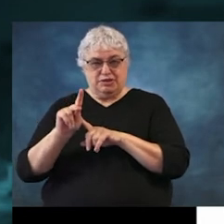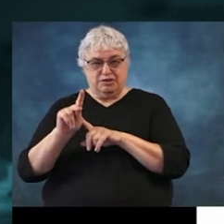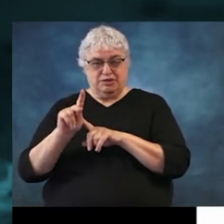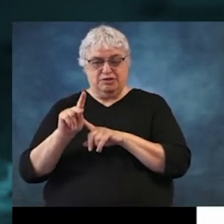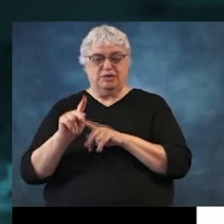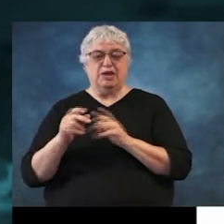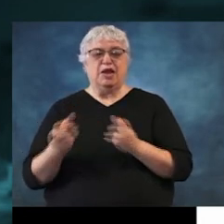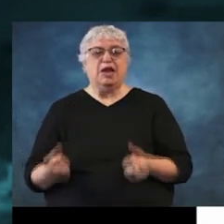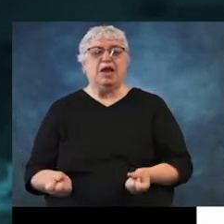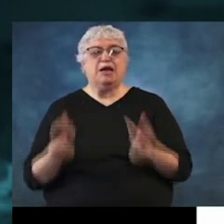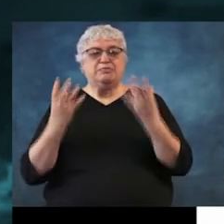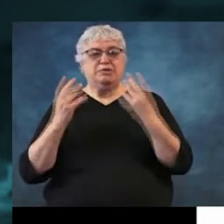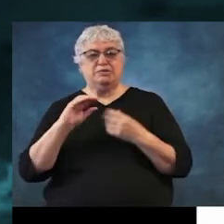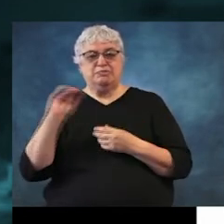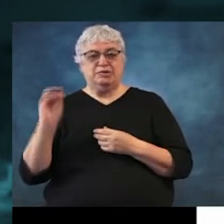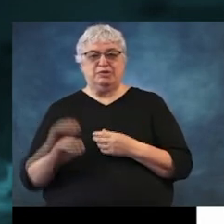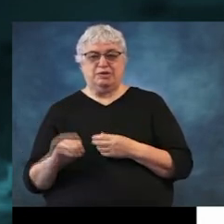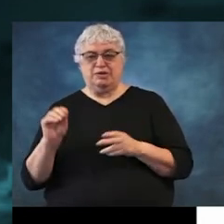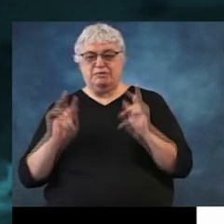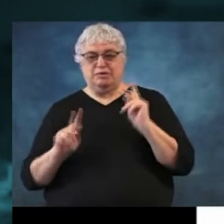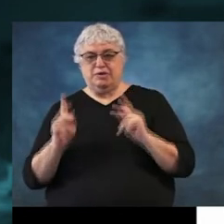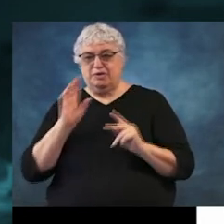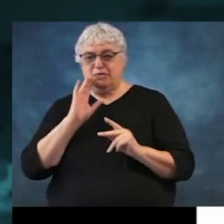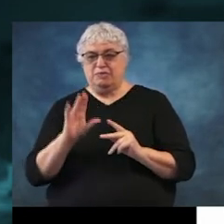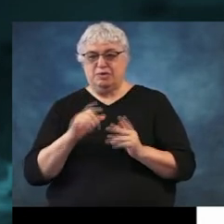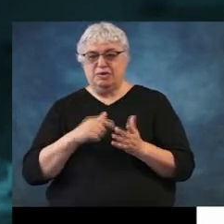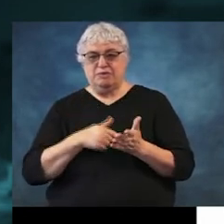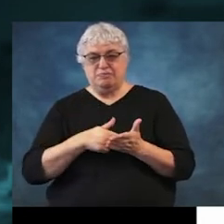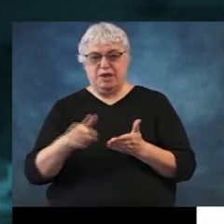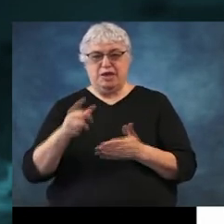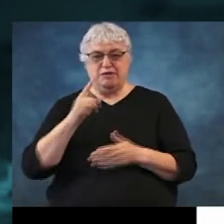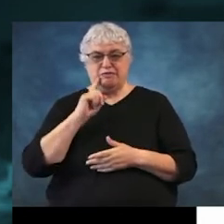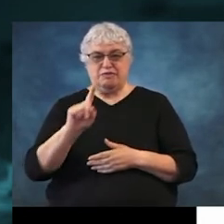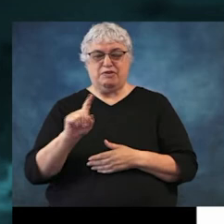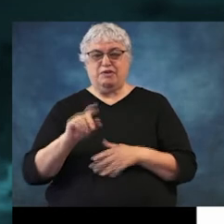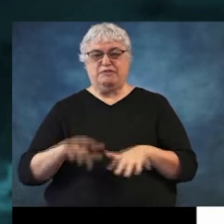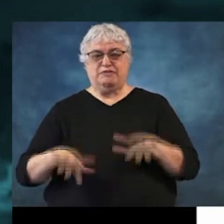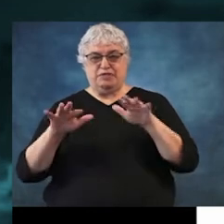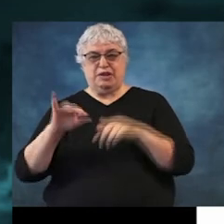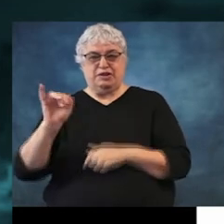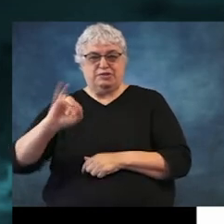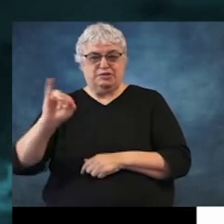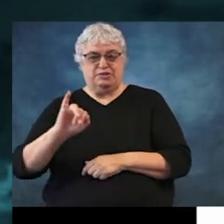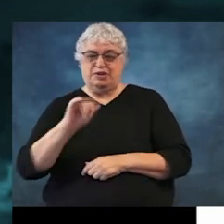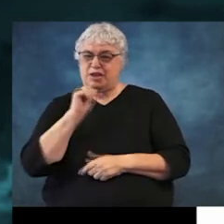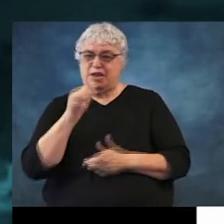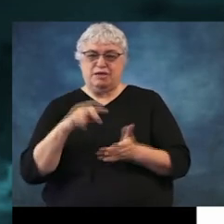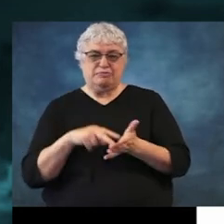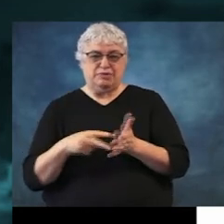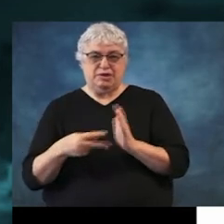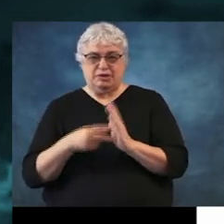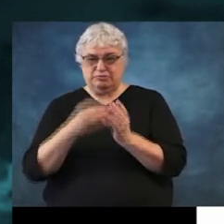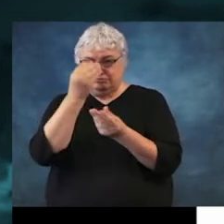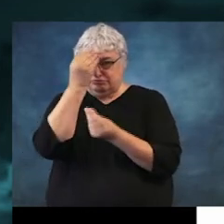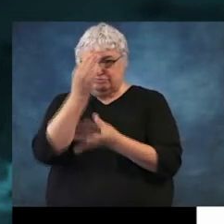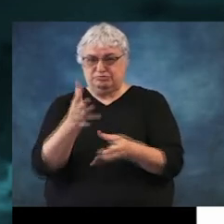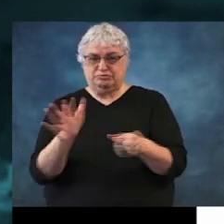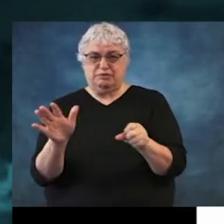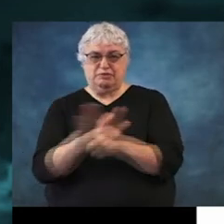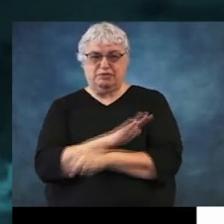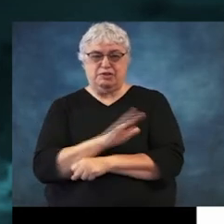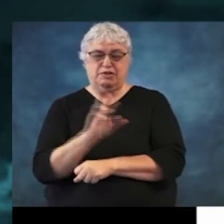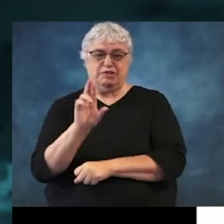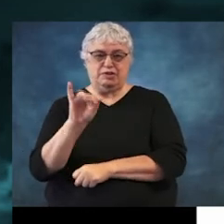how much residents are going to pay for flood insurance. They don't necessarily convey the entire